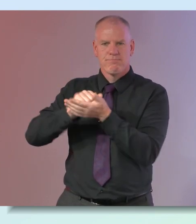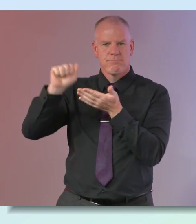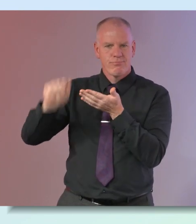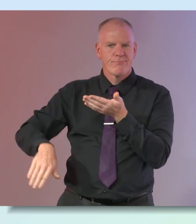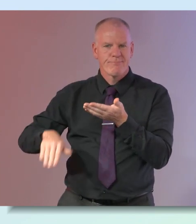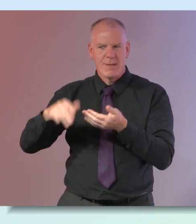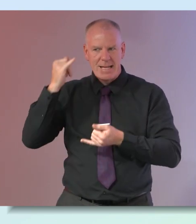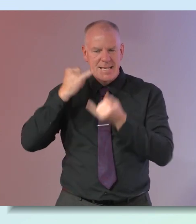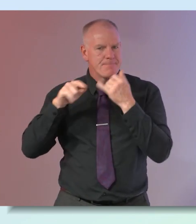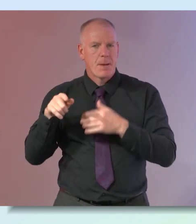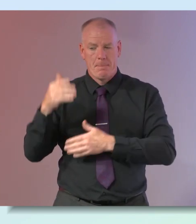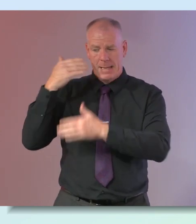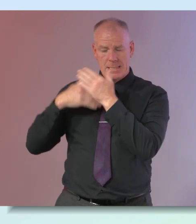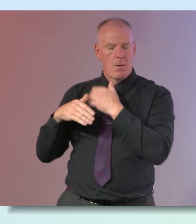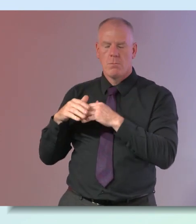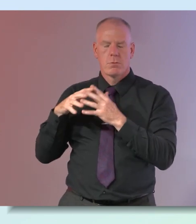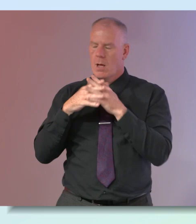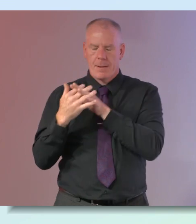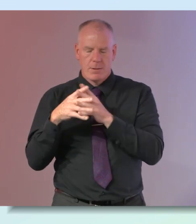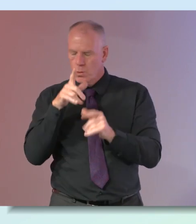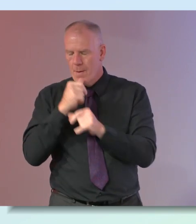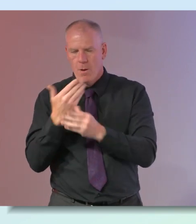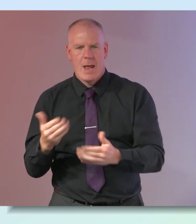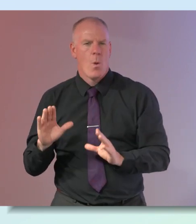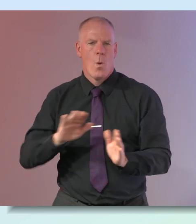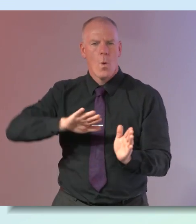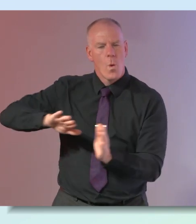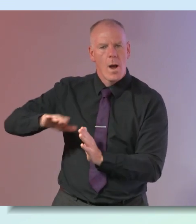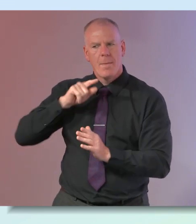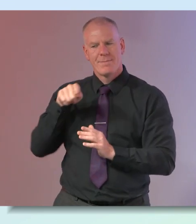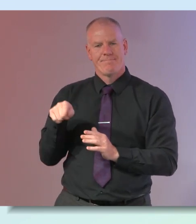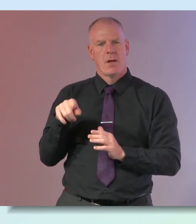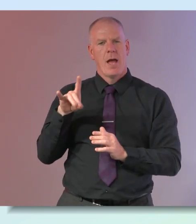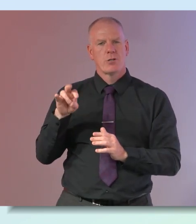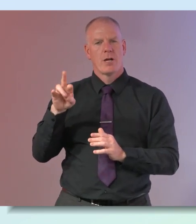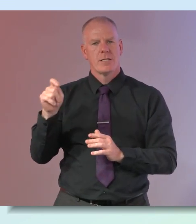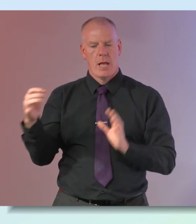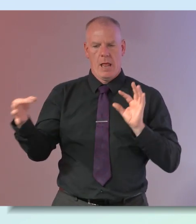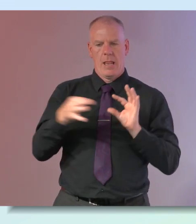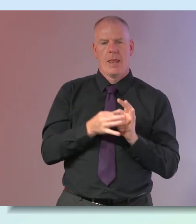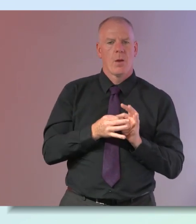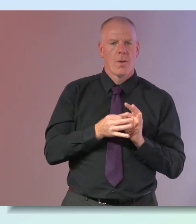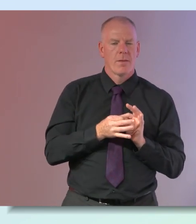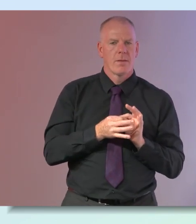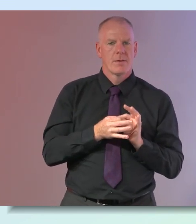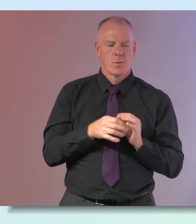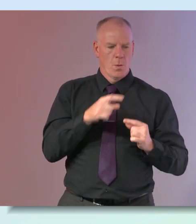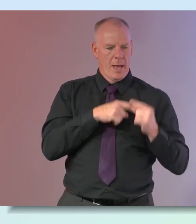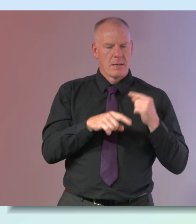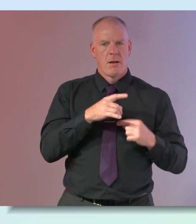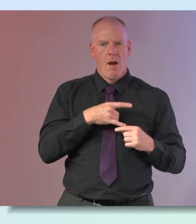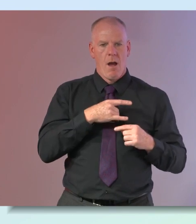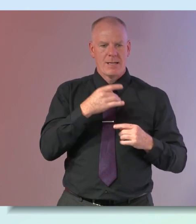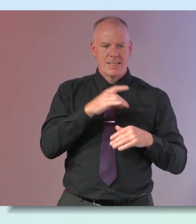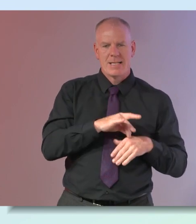even back then and it's too complicated to get into it now but the way that was correlated as well there was a question mark over it i believe yeah you know going back over the years